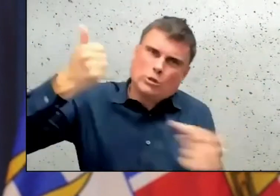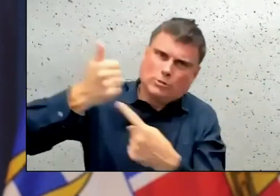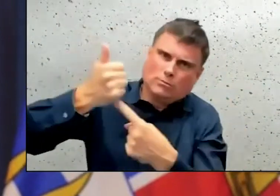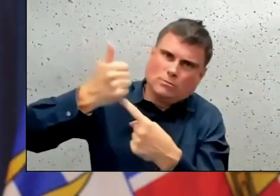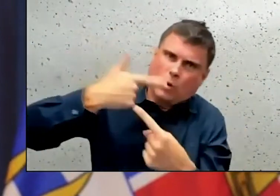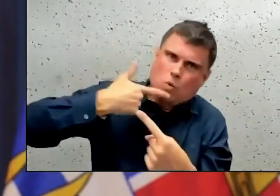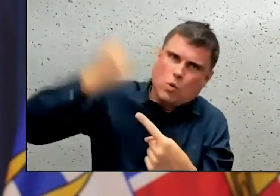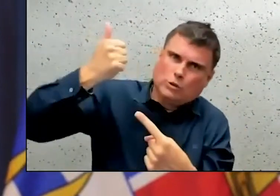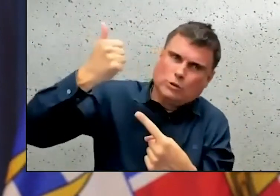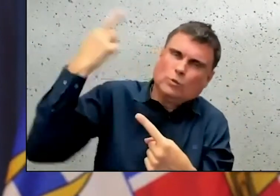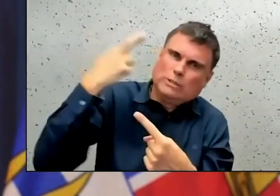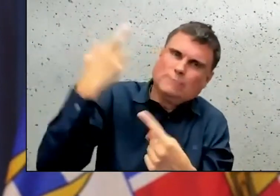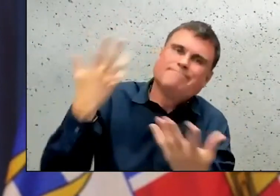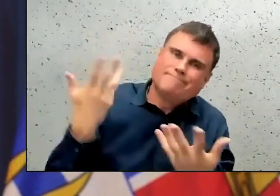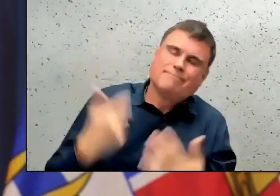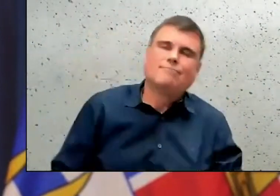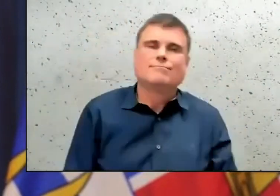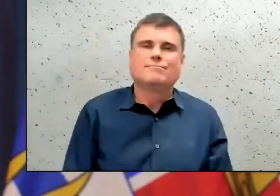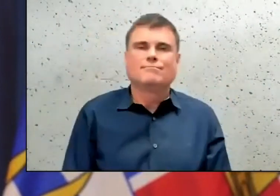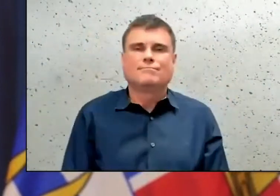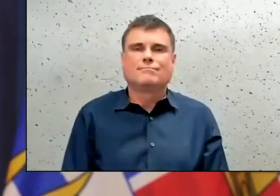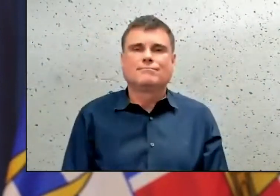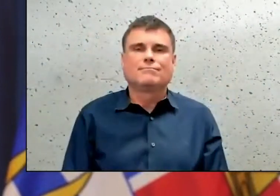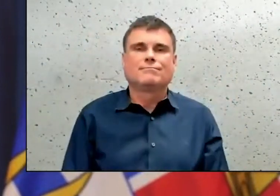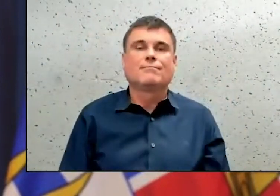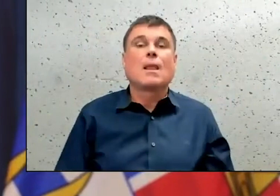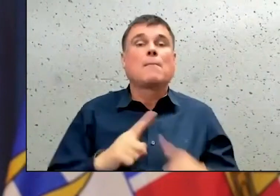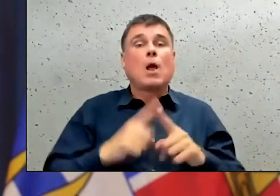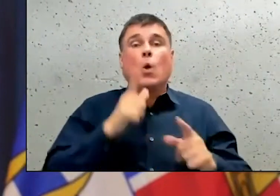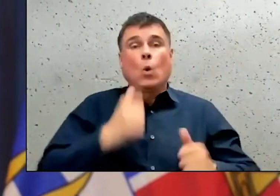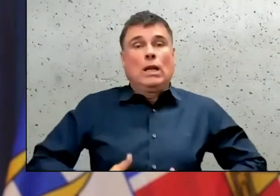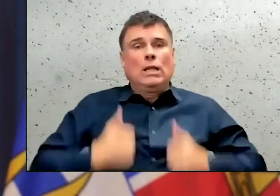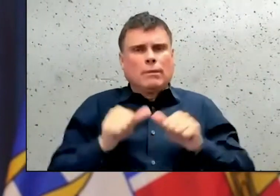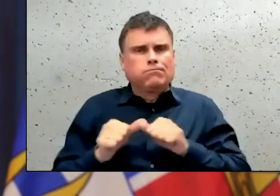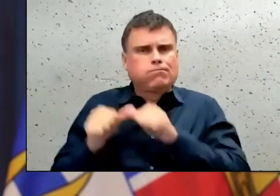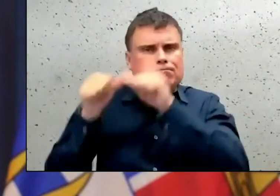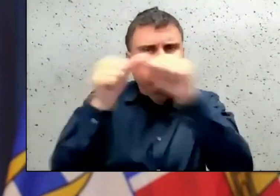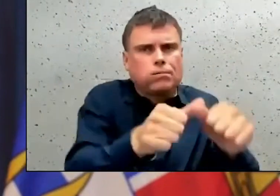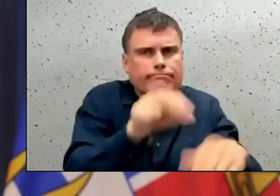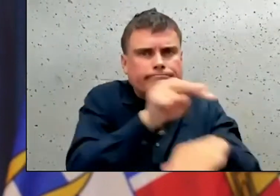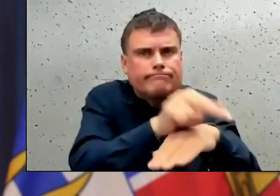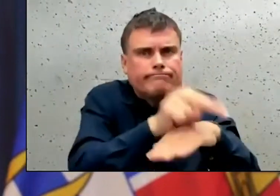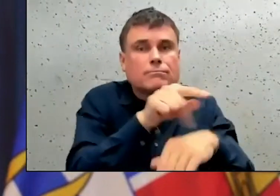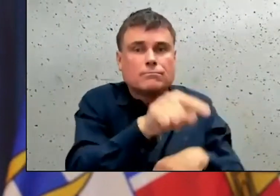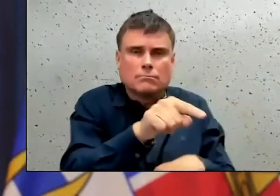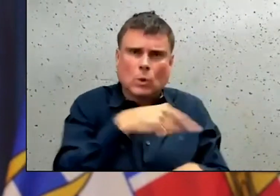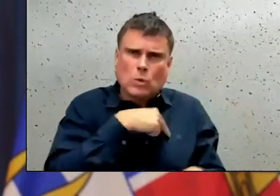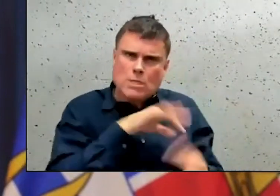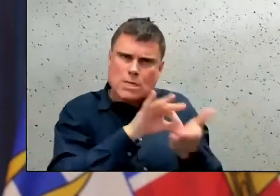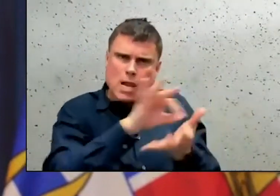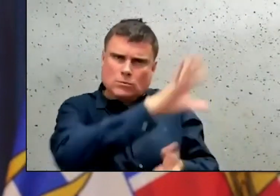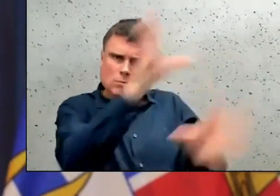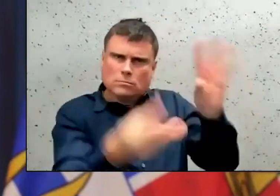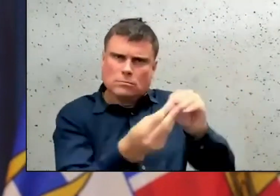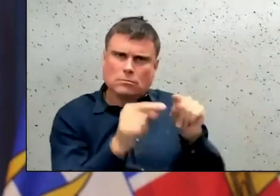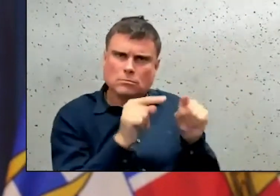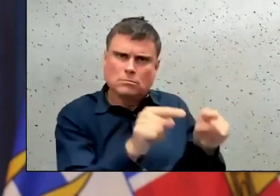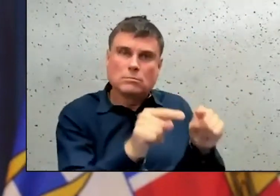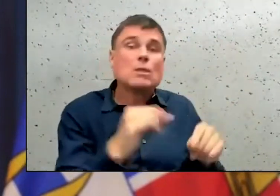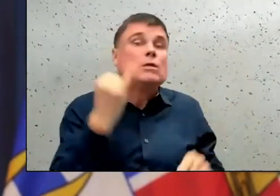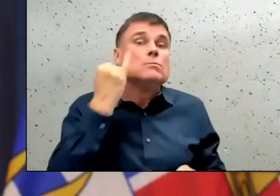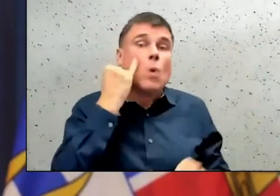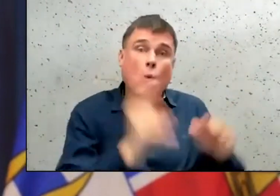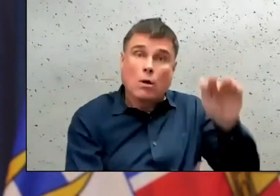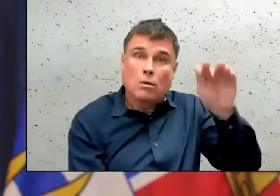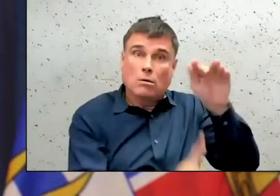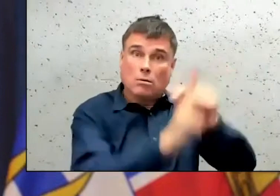long-term care. And we count a death in a long-term care home during an outbreak. If somebody dies, even if